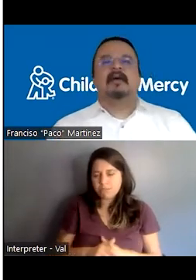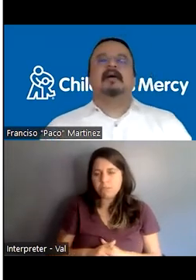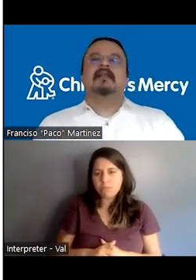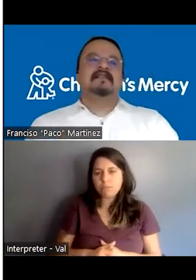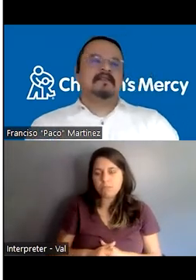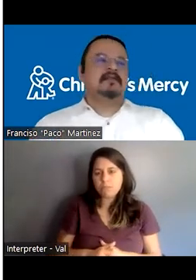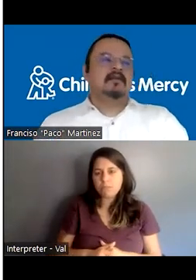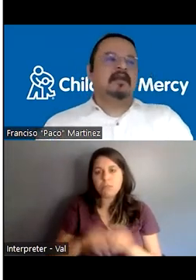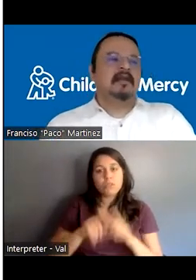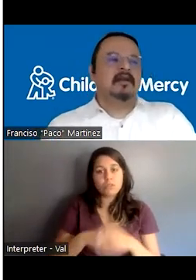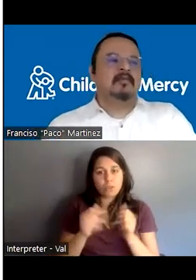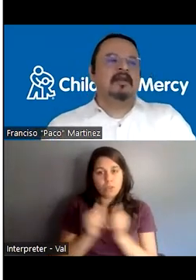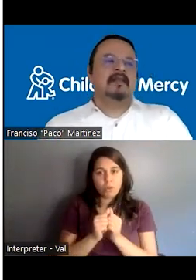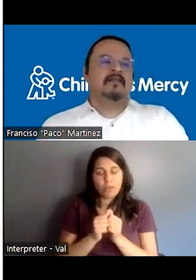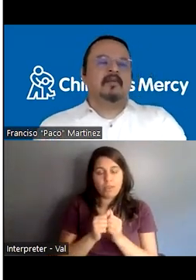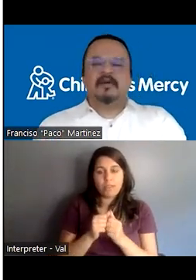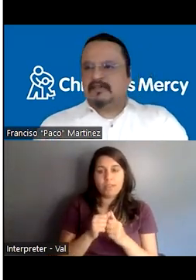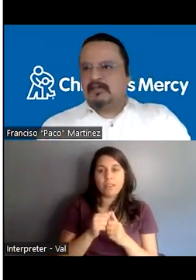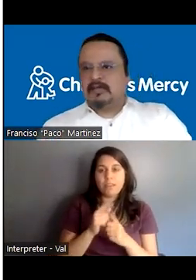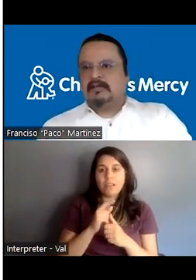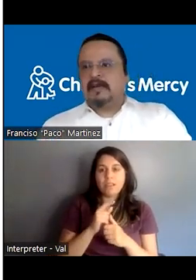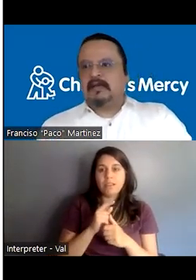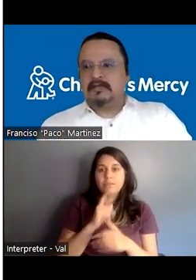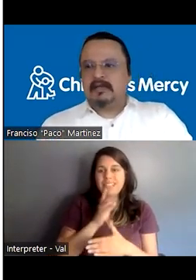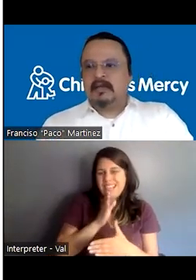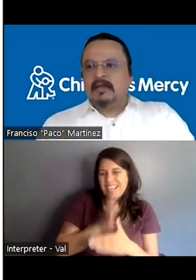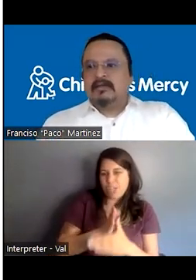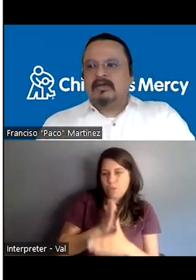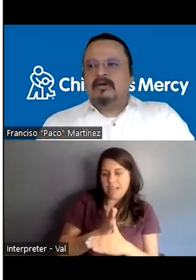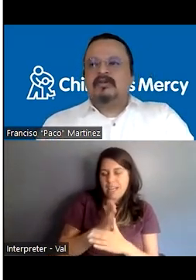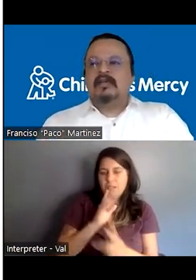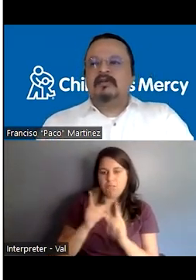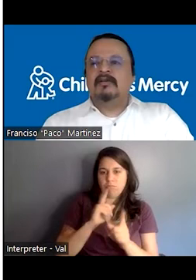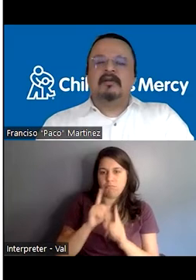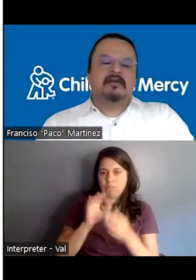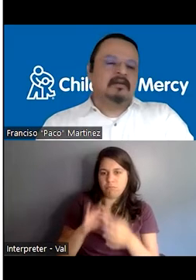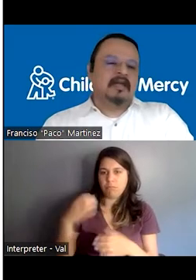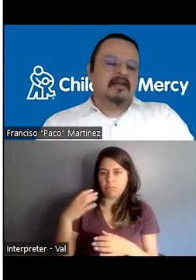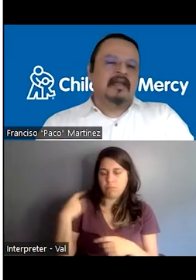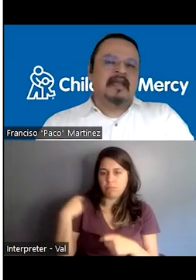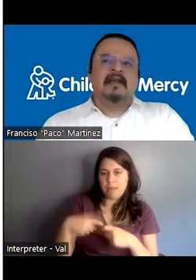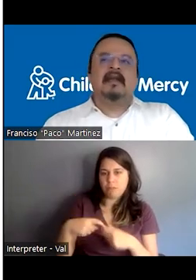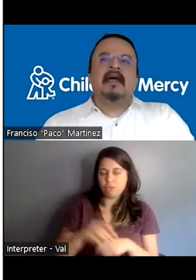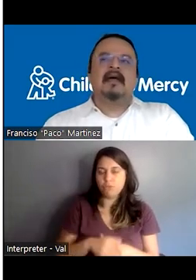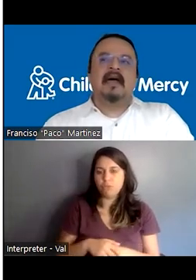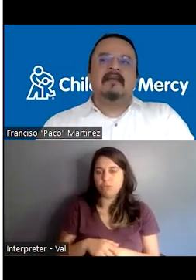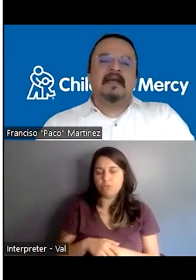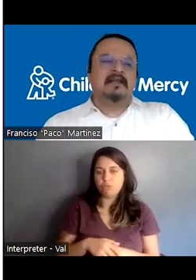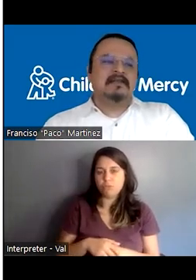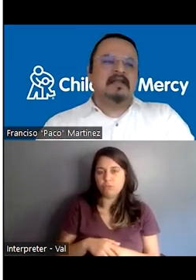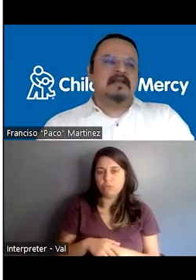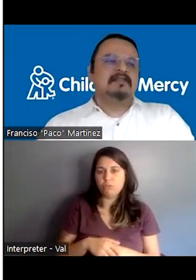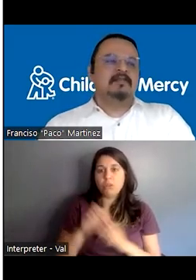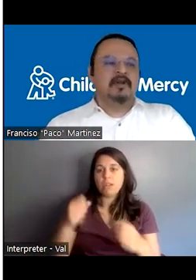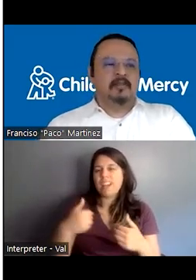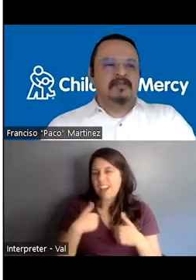with at least intermediate communicative conversational Spanish. So they don't, they can have at